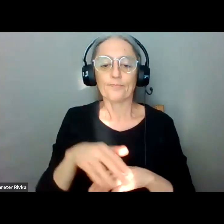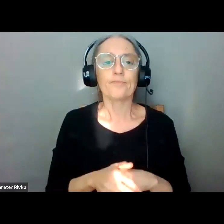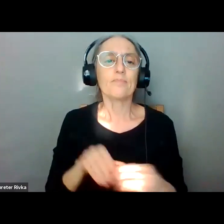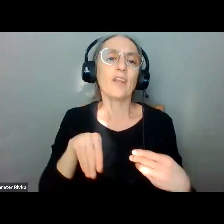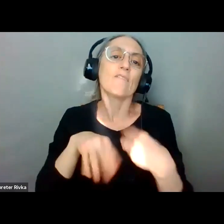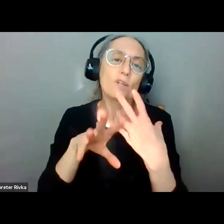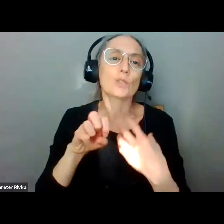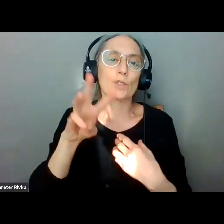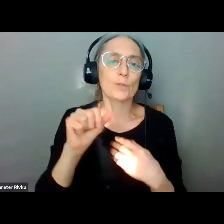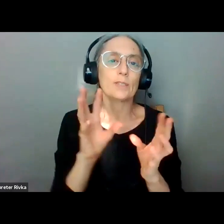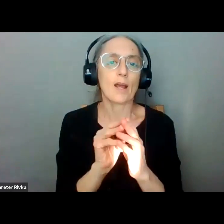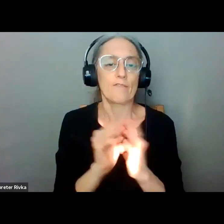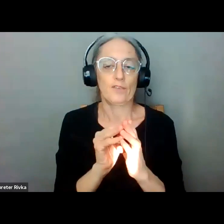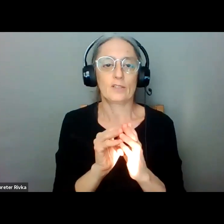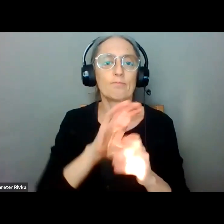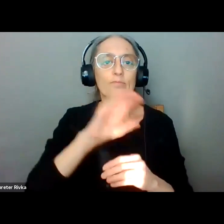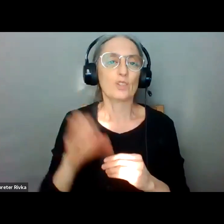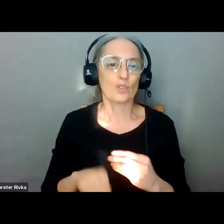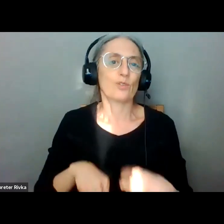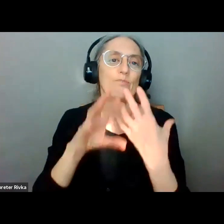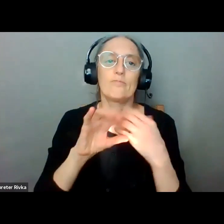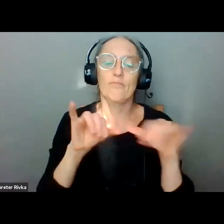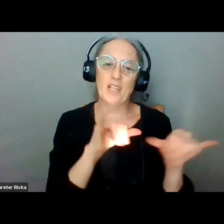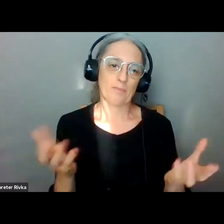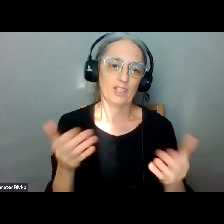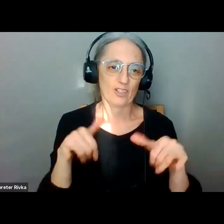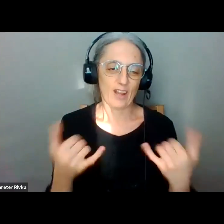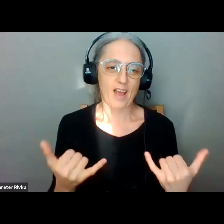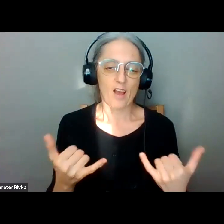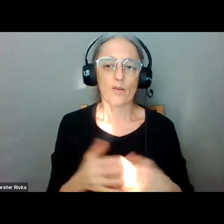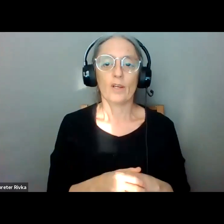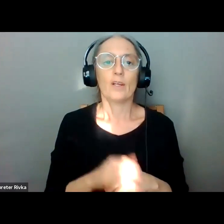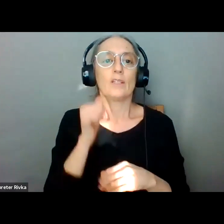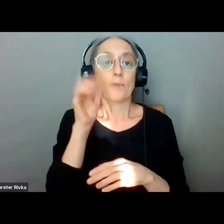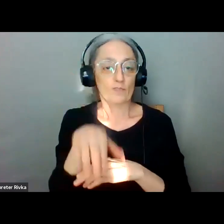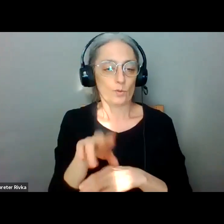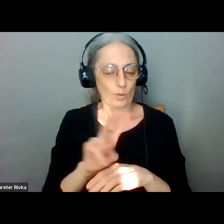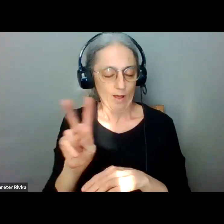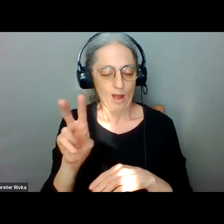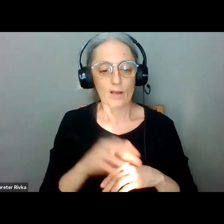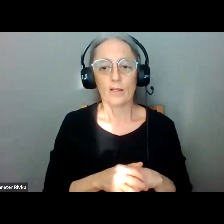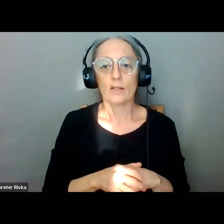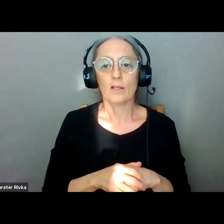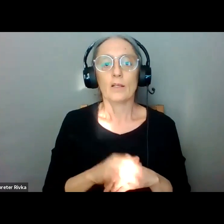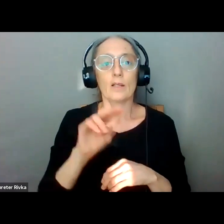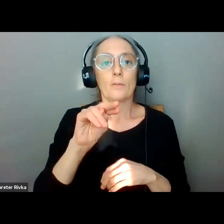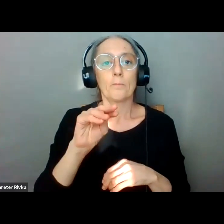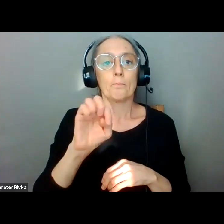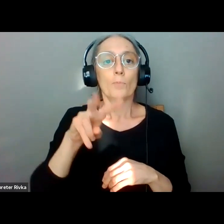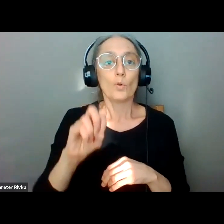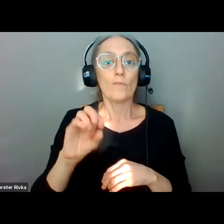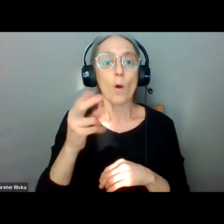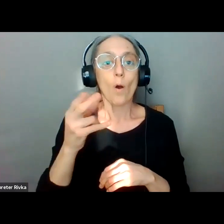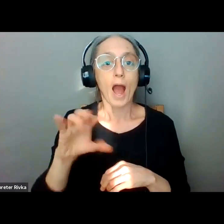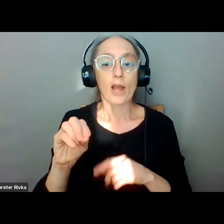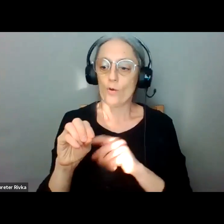conference um uh by zoom call like we're doing here um and that's being sponsored by move ohio i will try